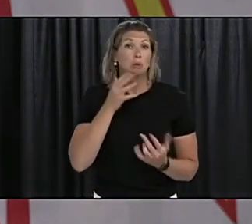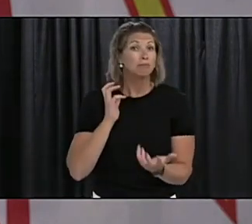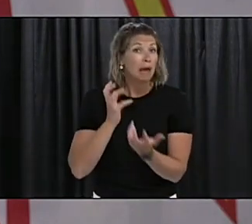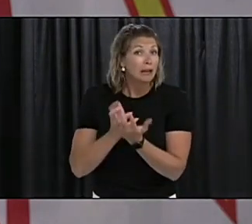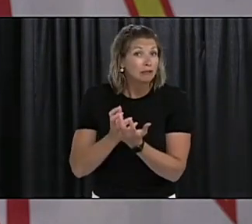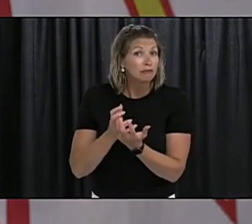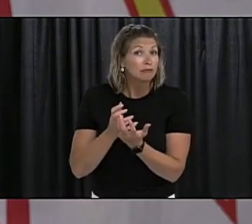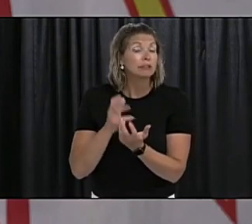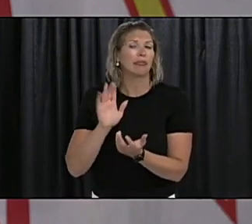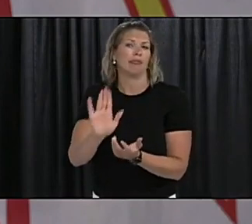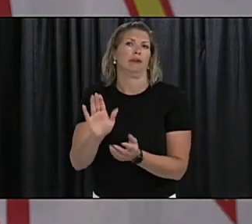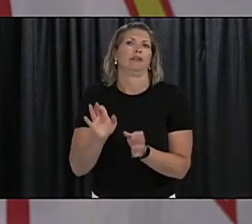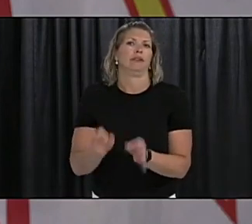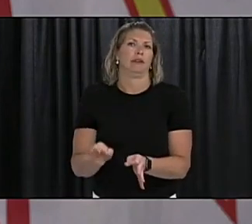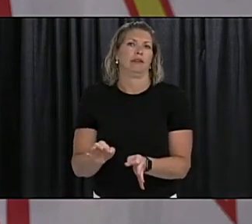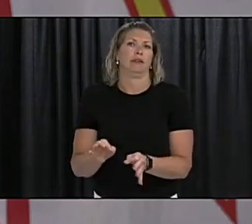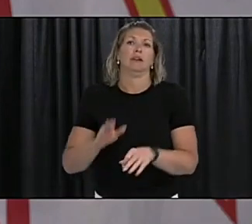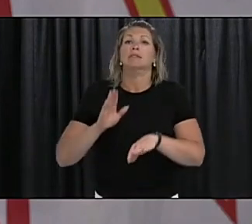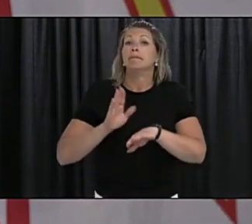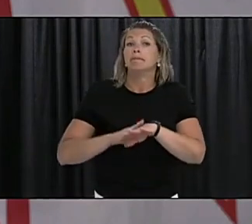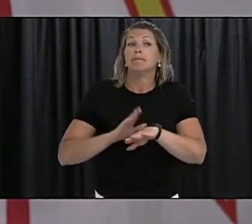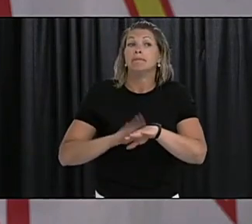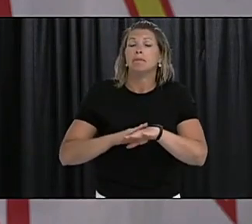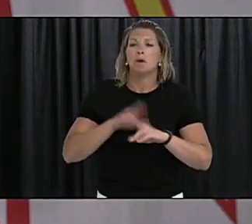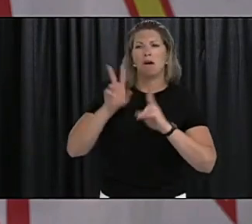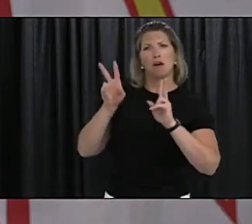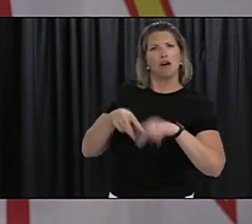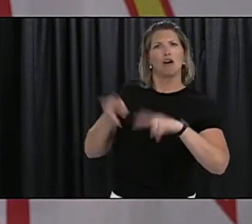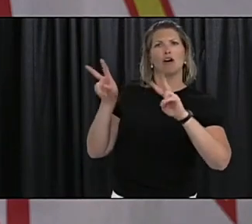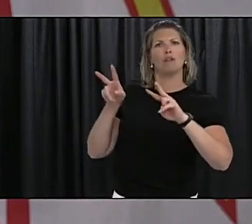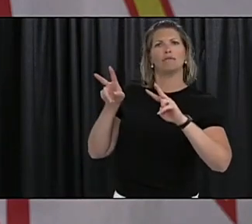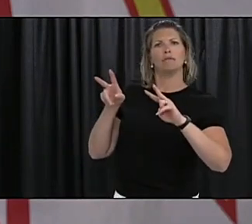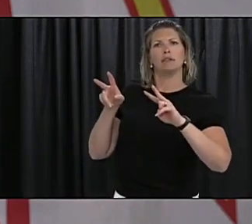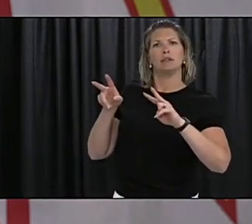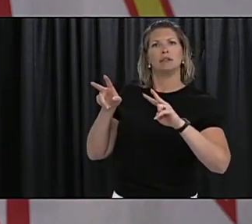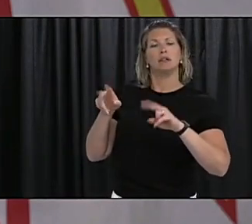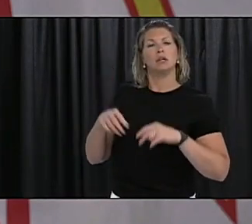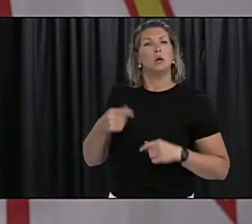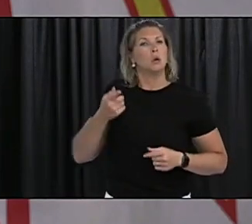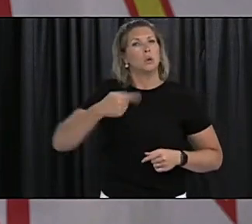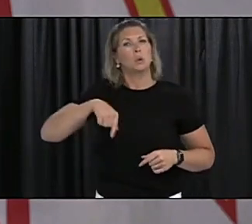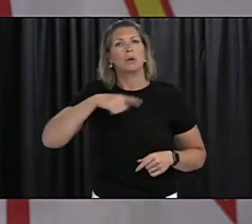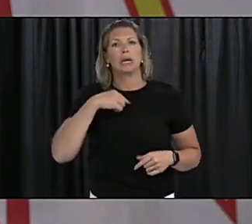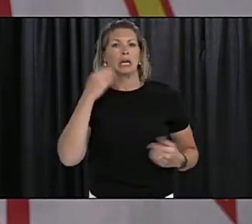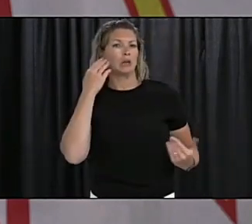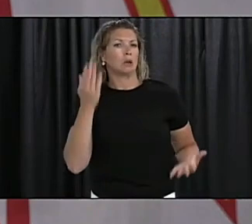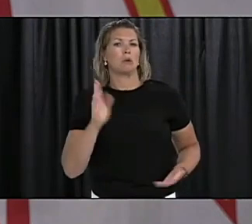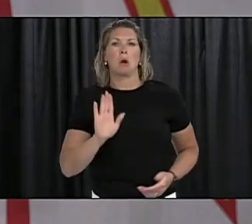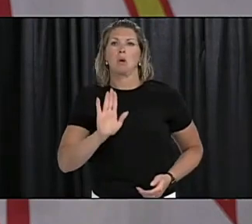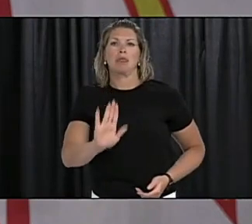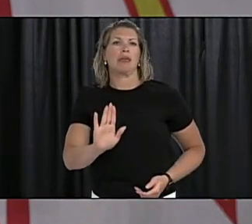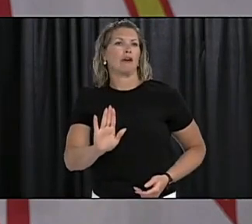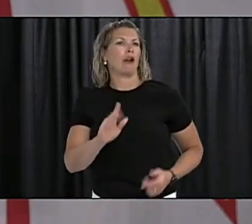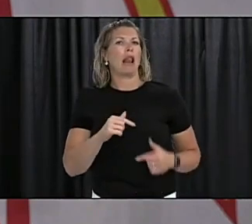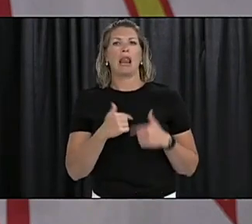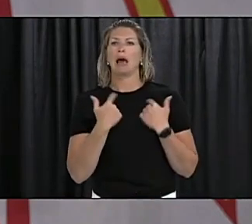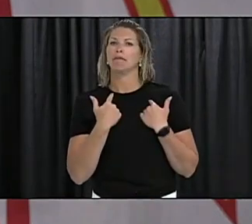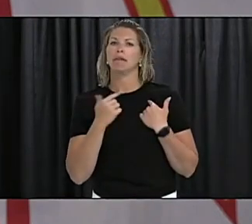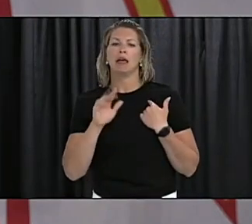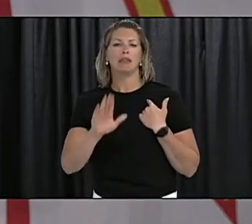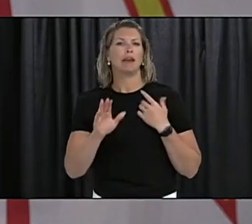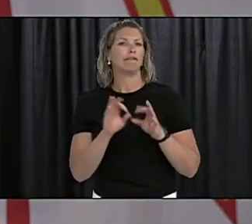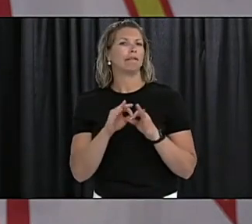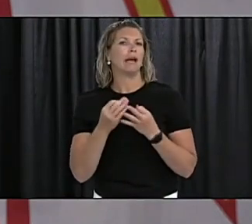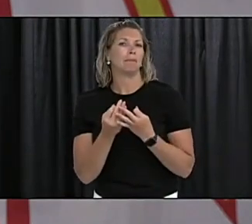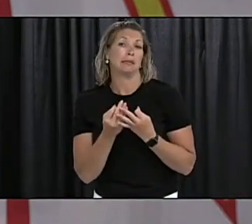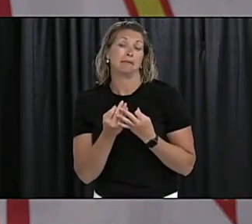so I think we do have to be cautious we do not know anybody else's situation and you know